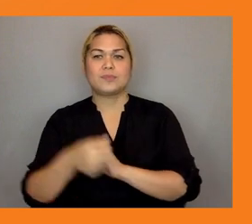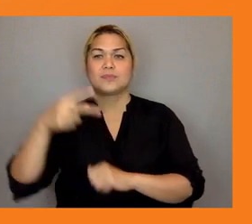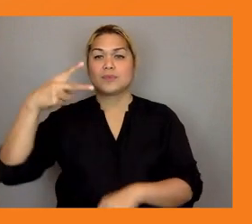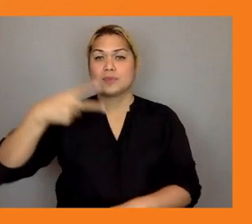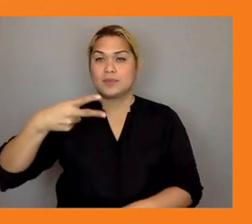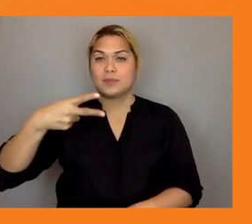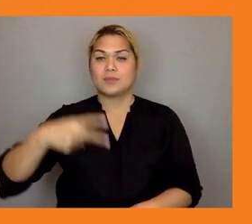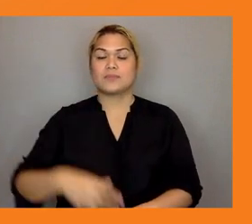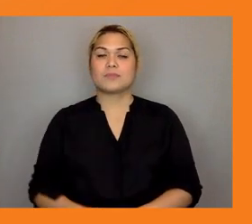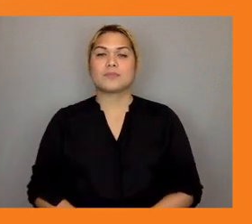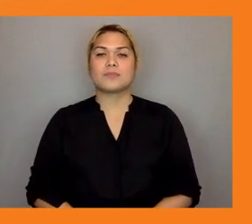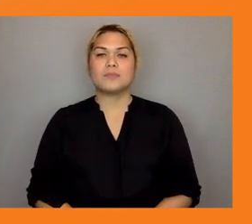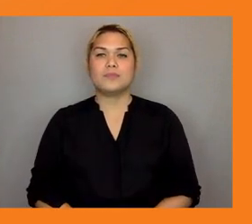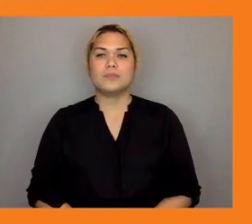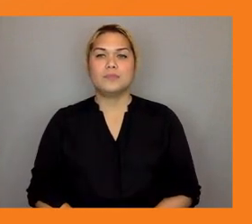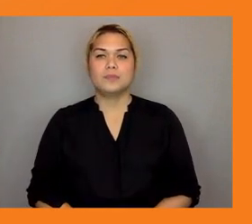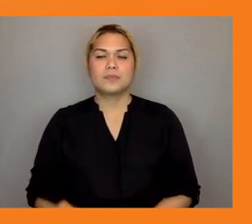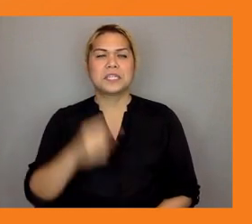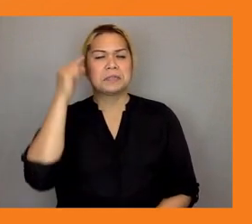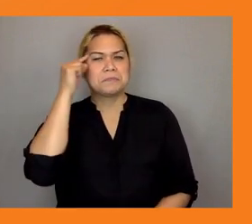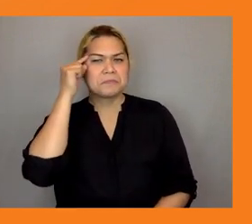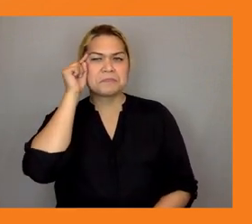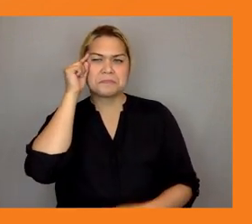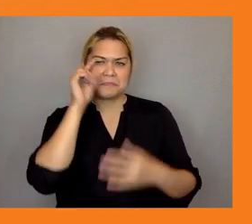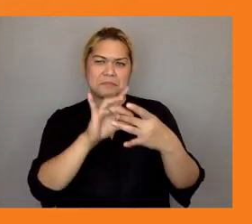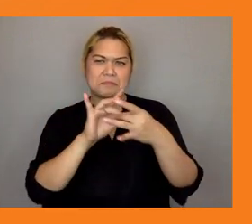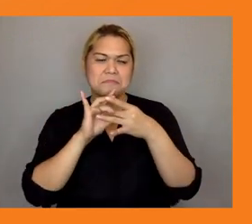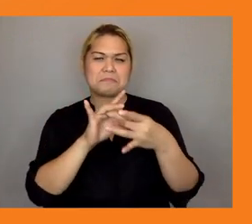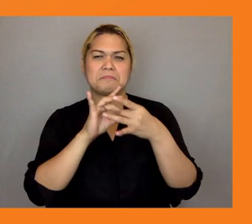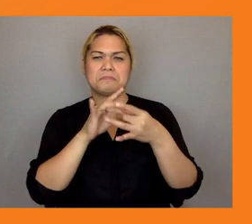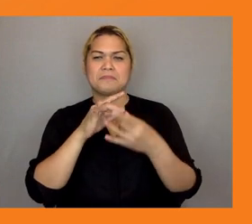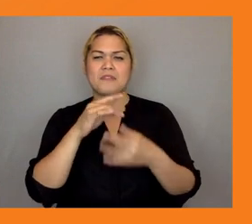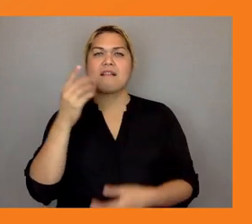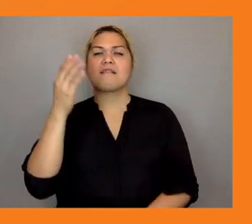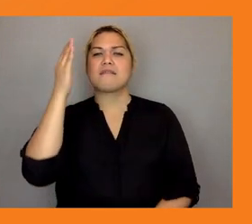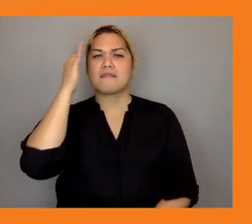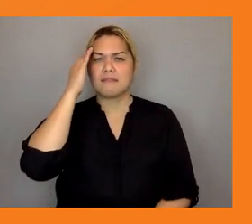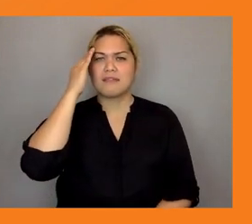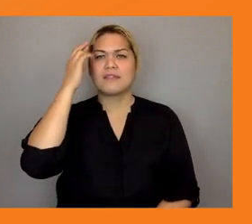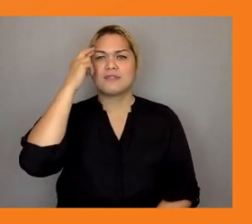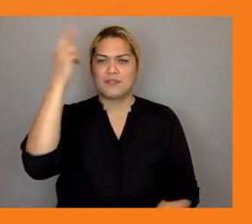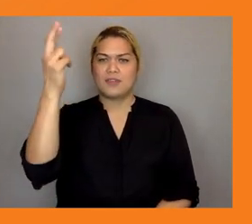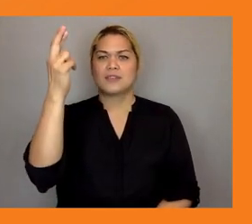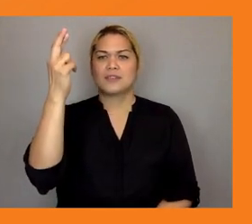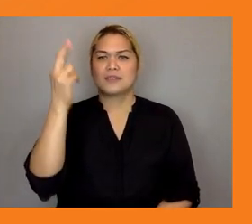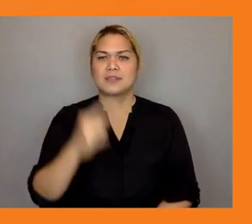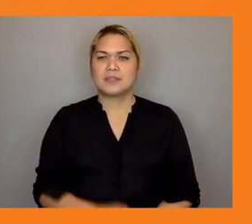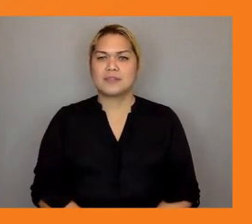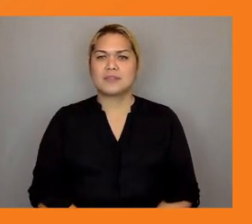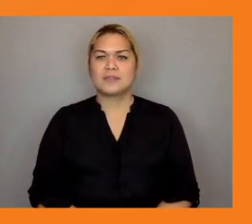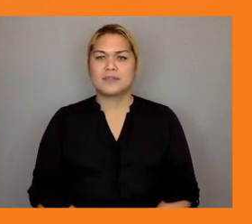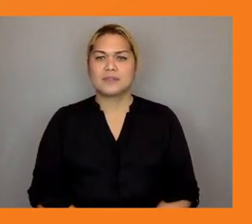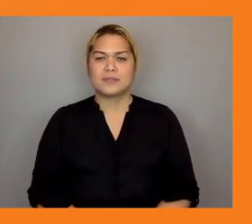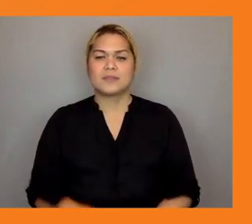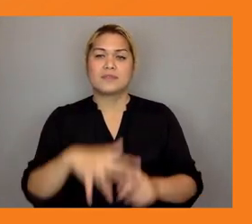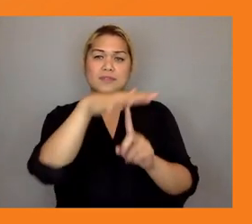with new civil society groups and deepening the relationship that with current partners are on the agenda for adb and a